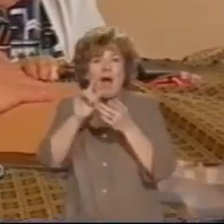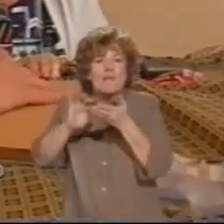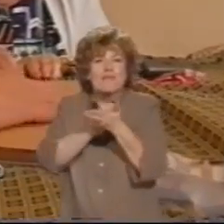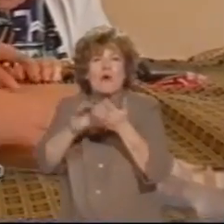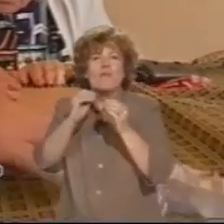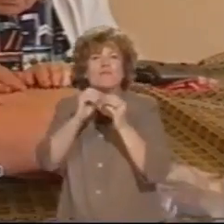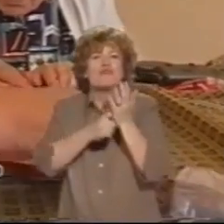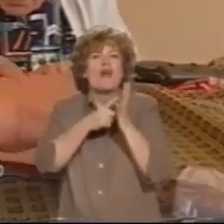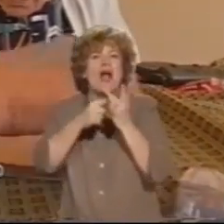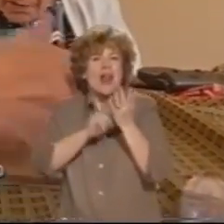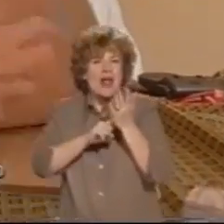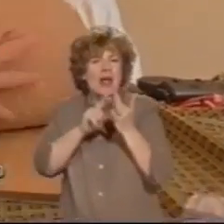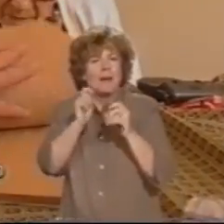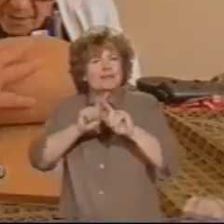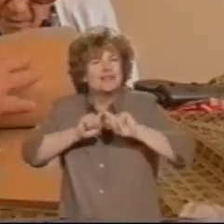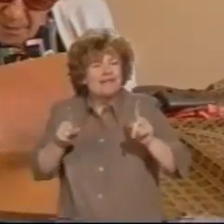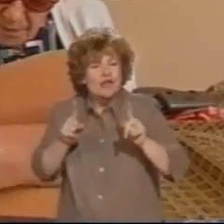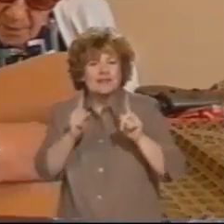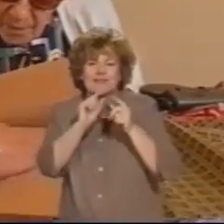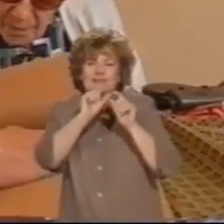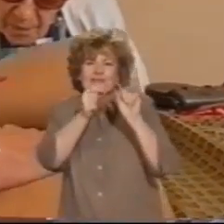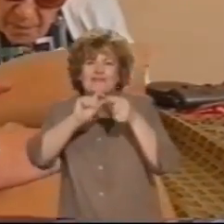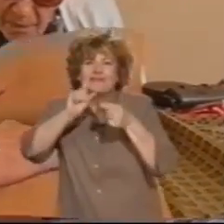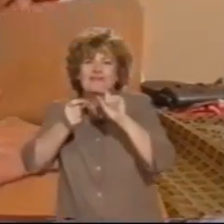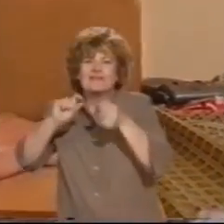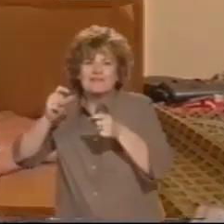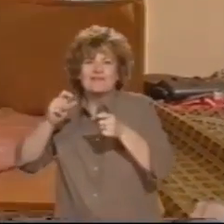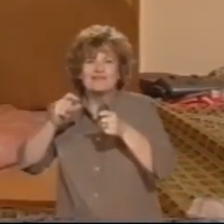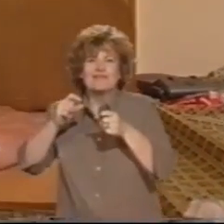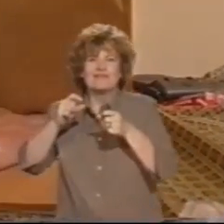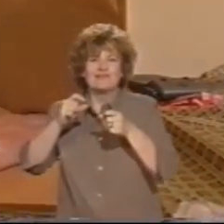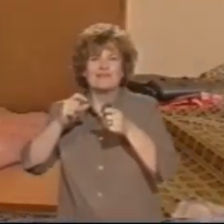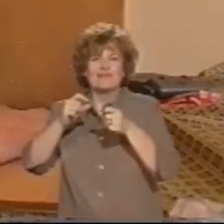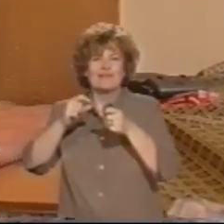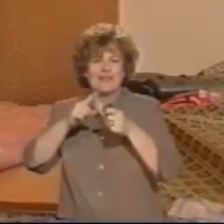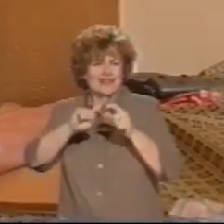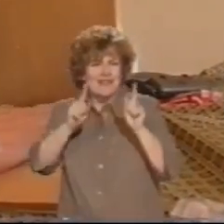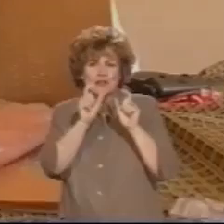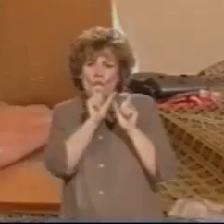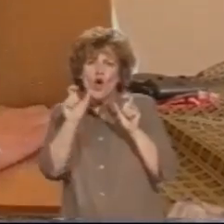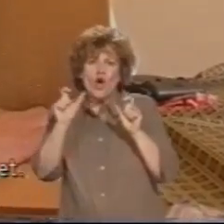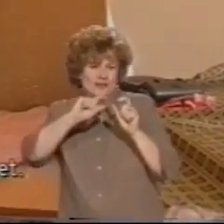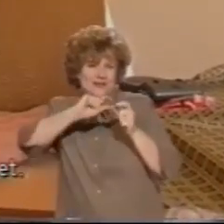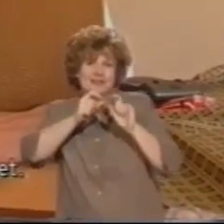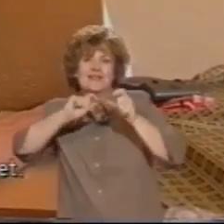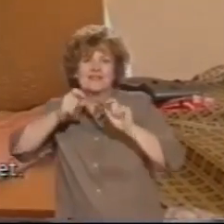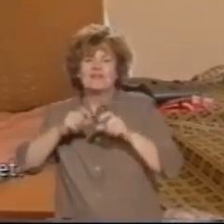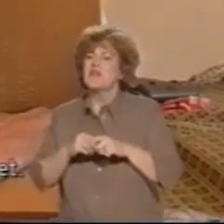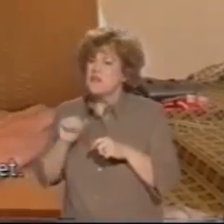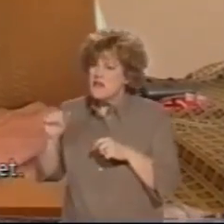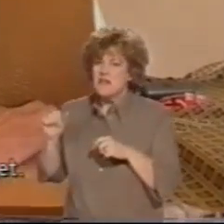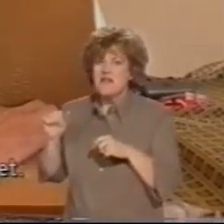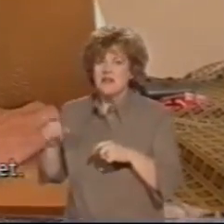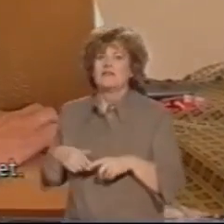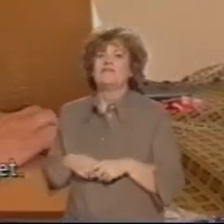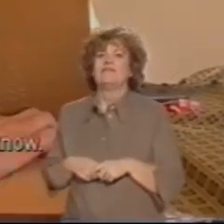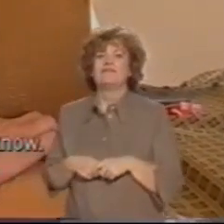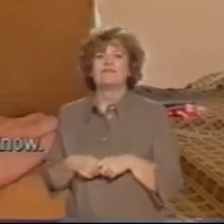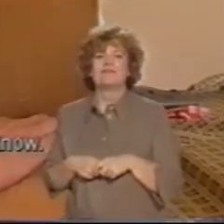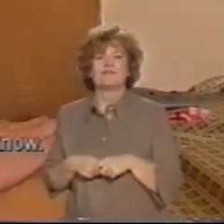yes. And this is made up of all different words. Yes, yes. Like our